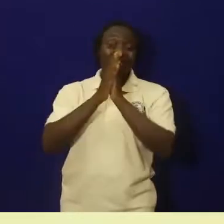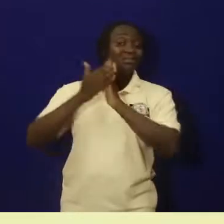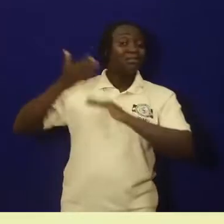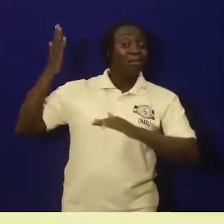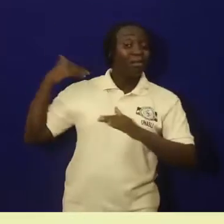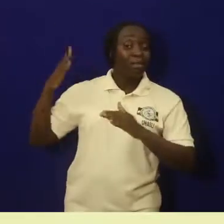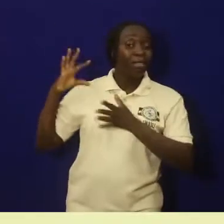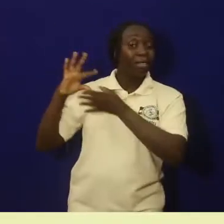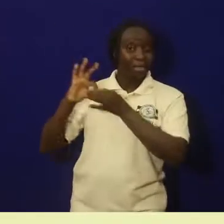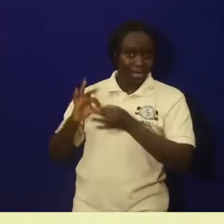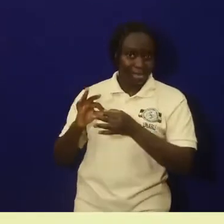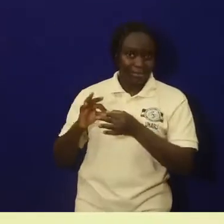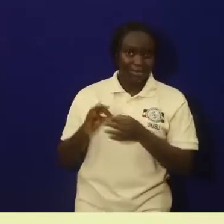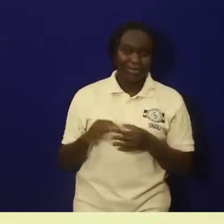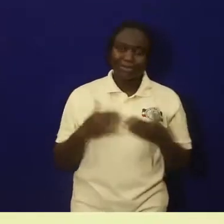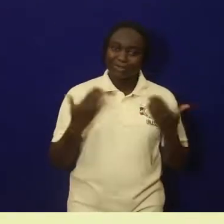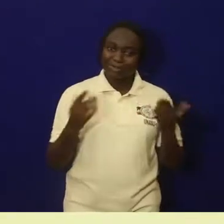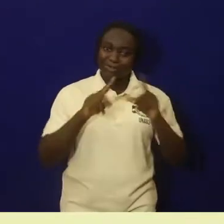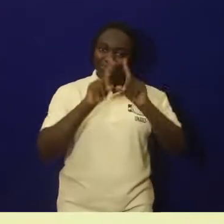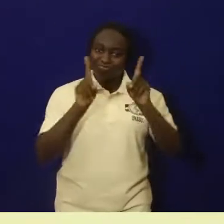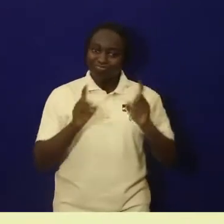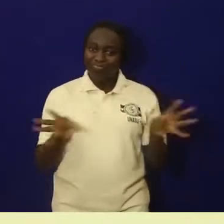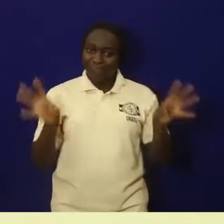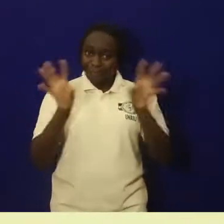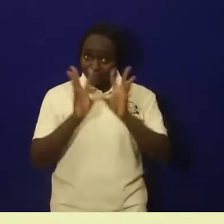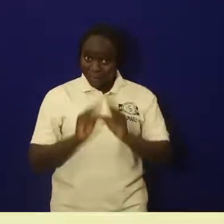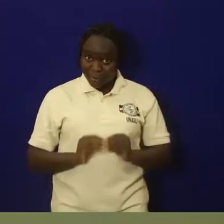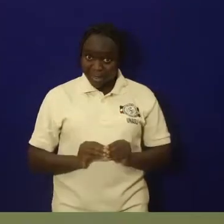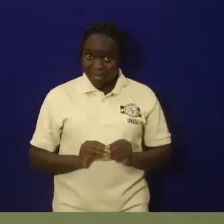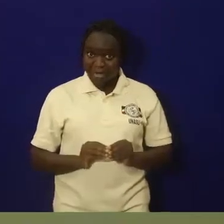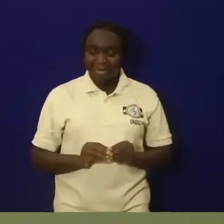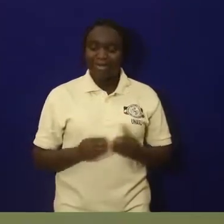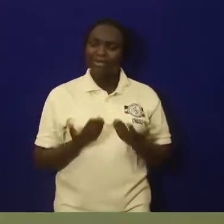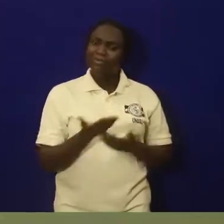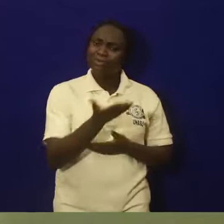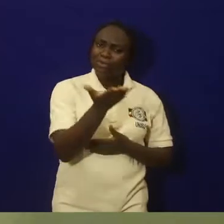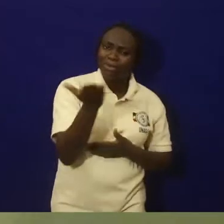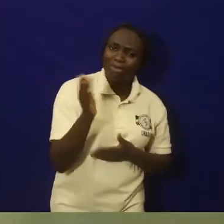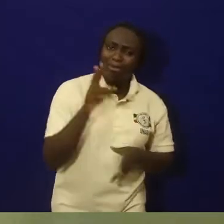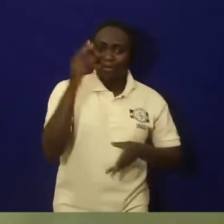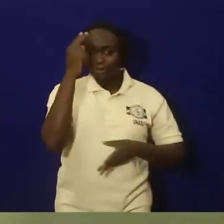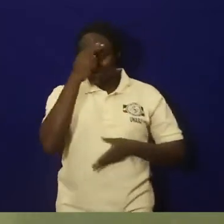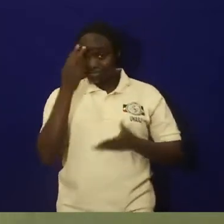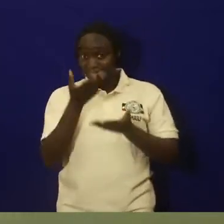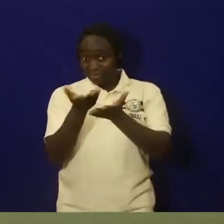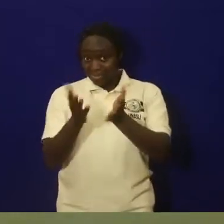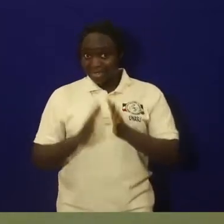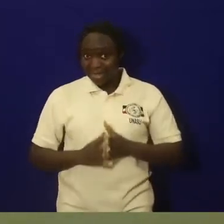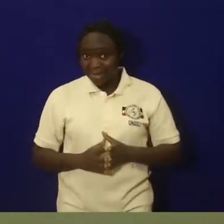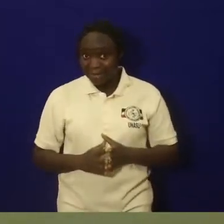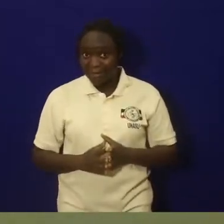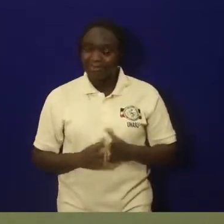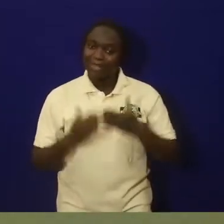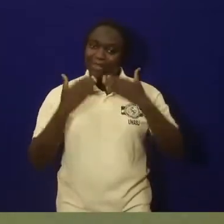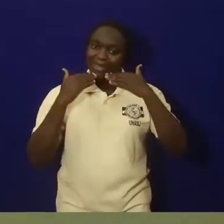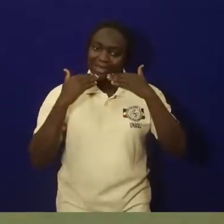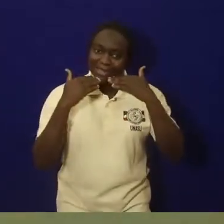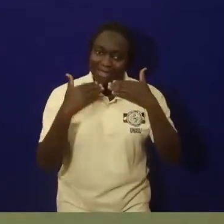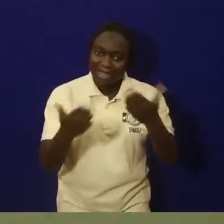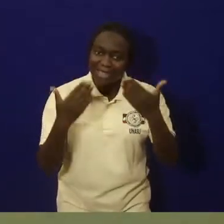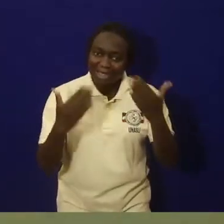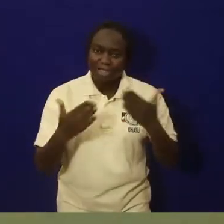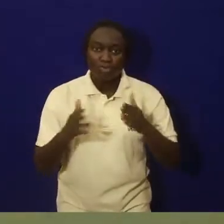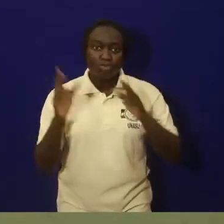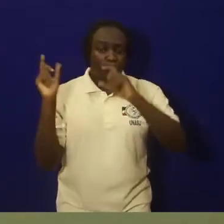What those are our questions. Now, my dear Marias, I thank you